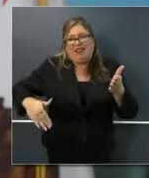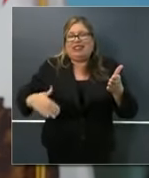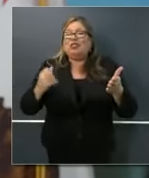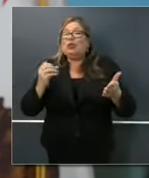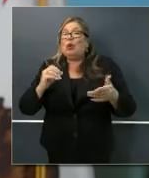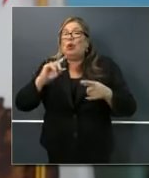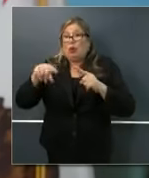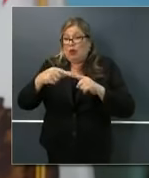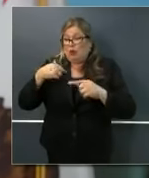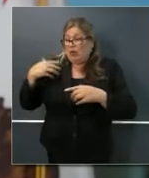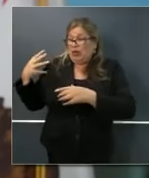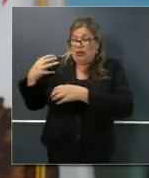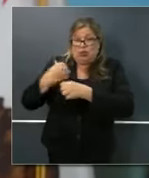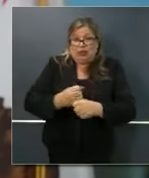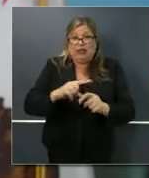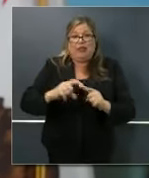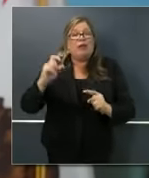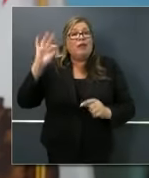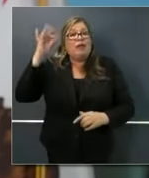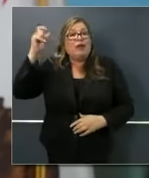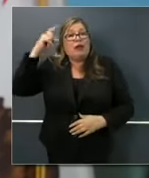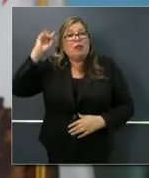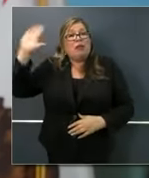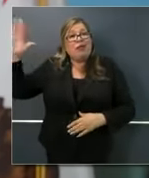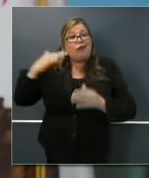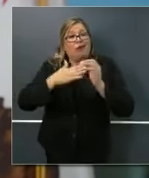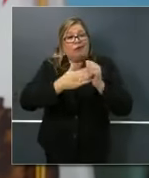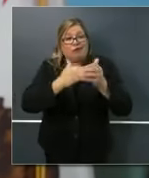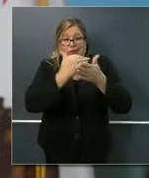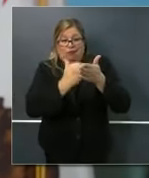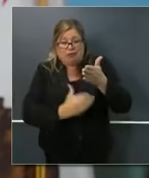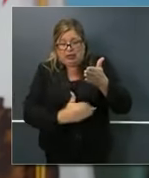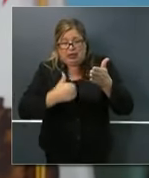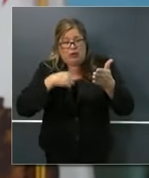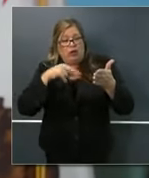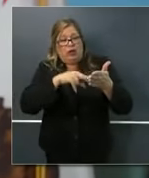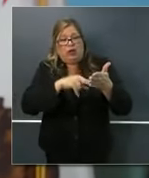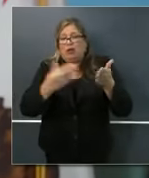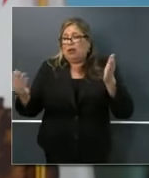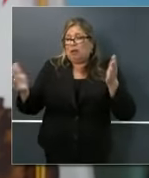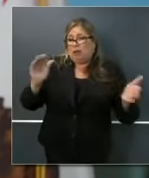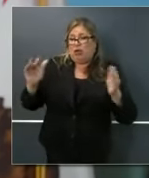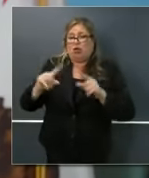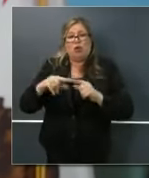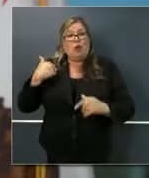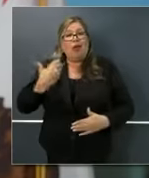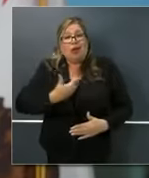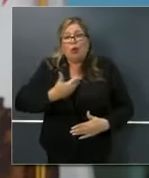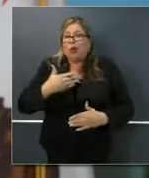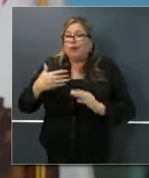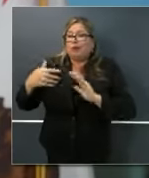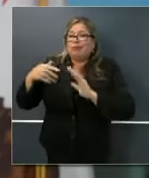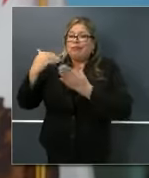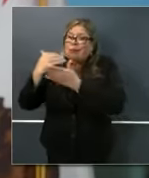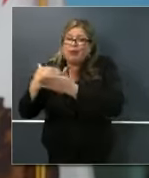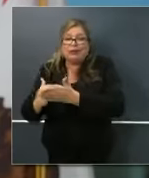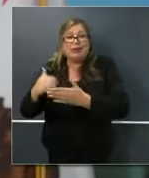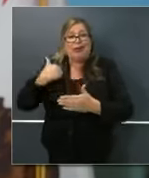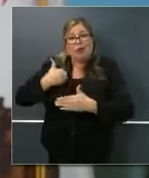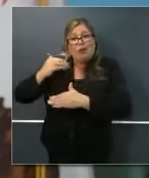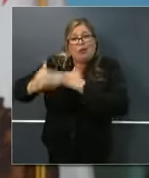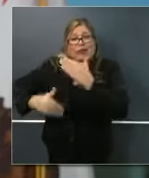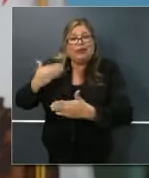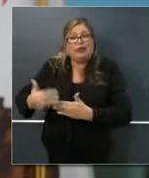of how it aligns with the protocols, procedures, the processes that we laid out a number of days ago.